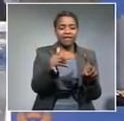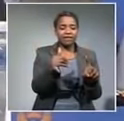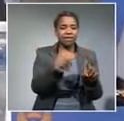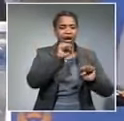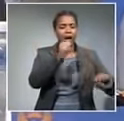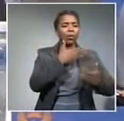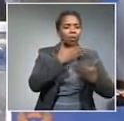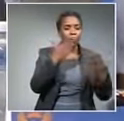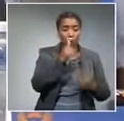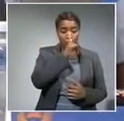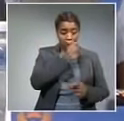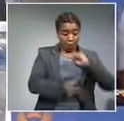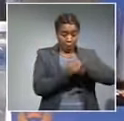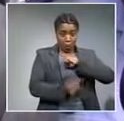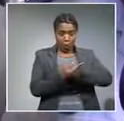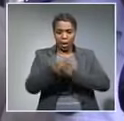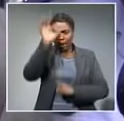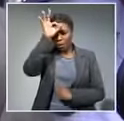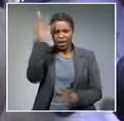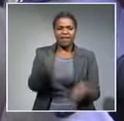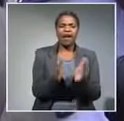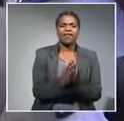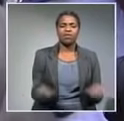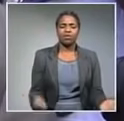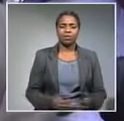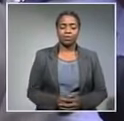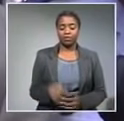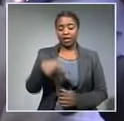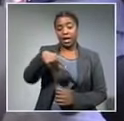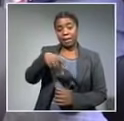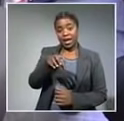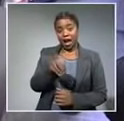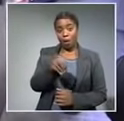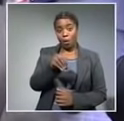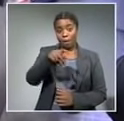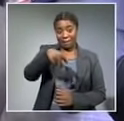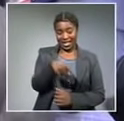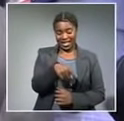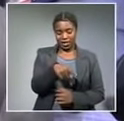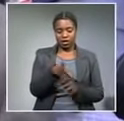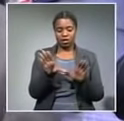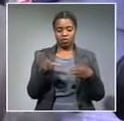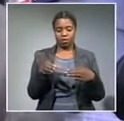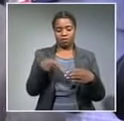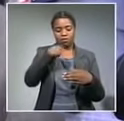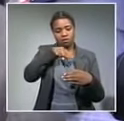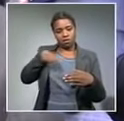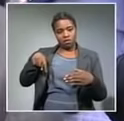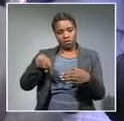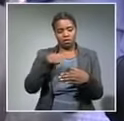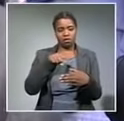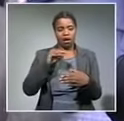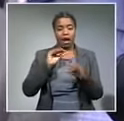fighting crime in their communities the POP is a group of people that we